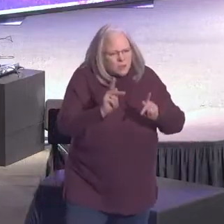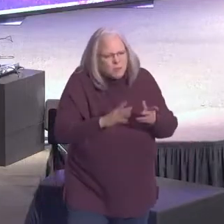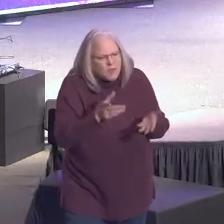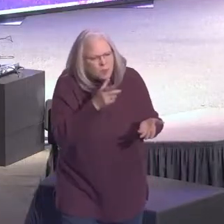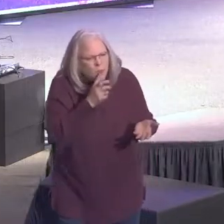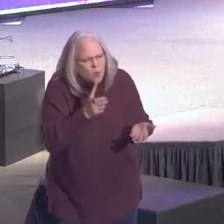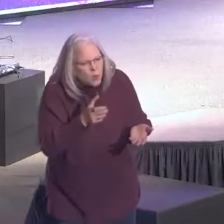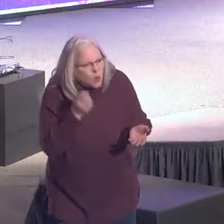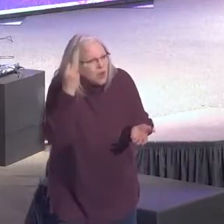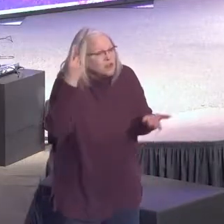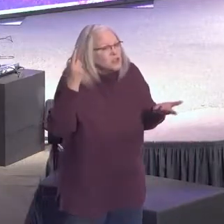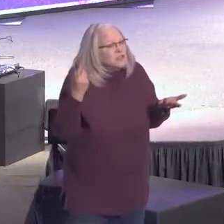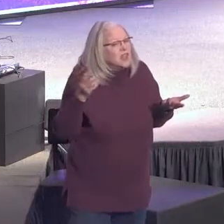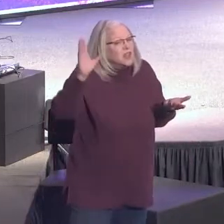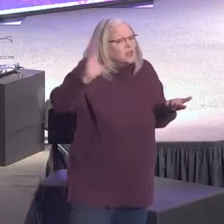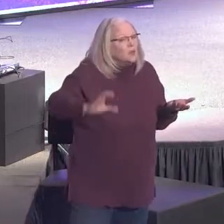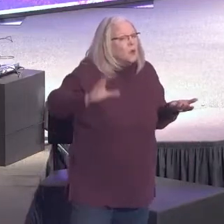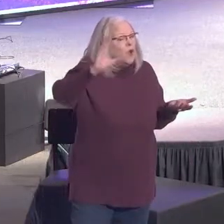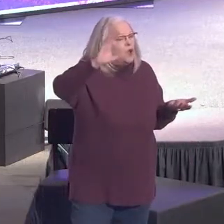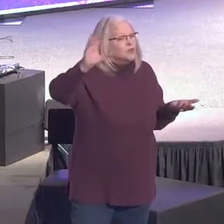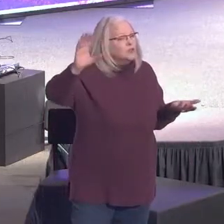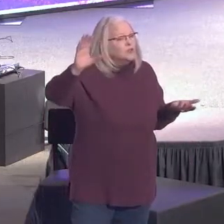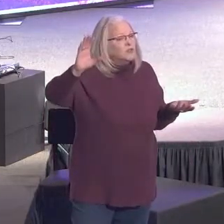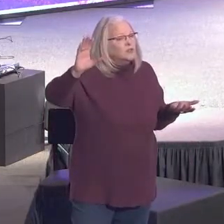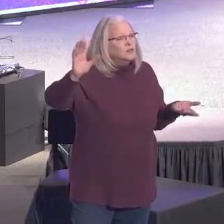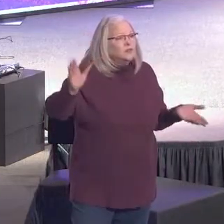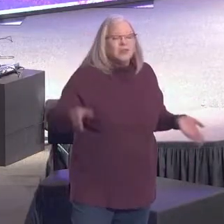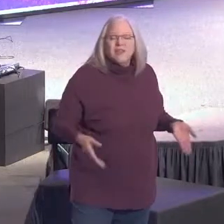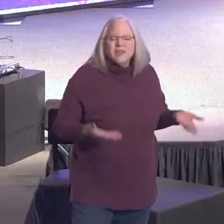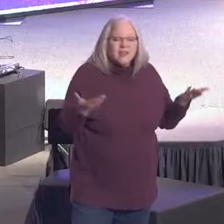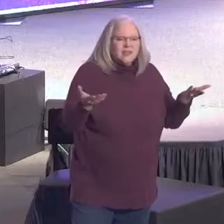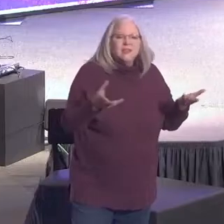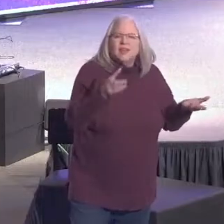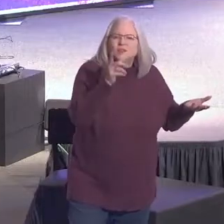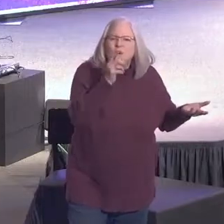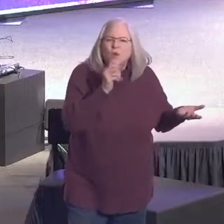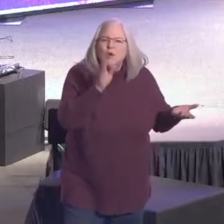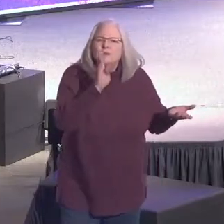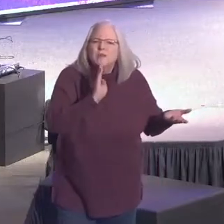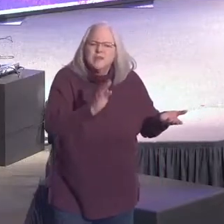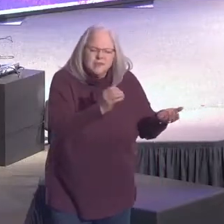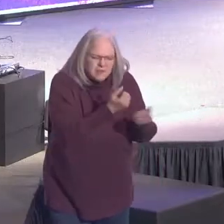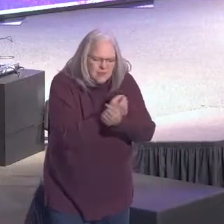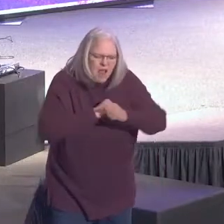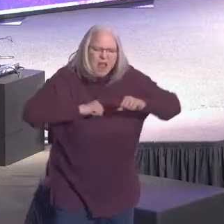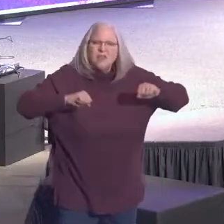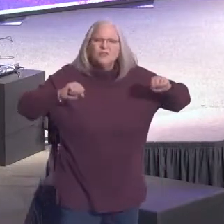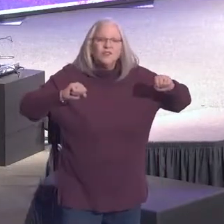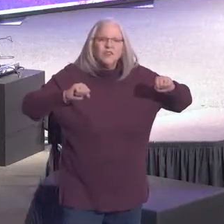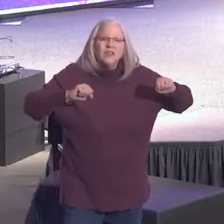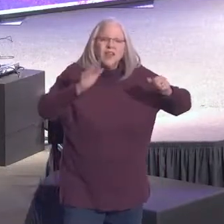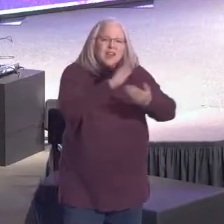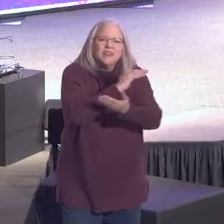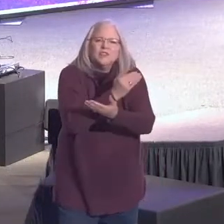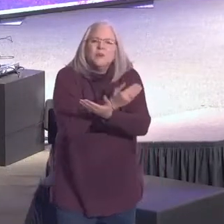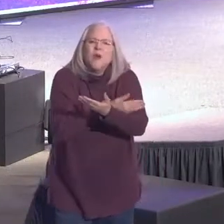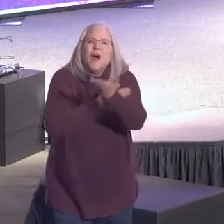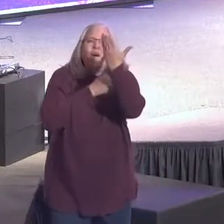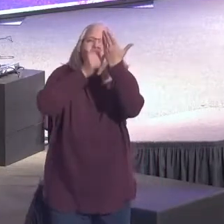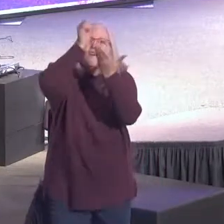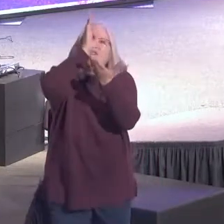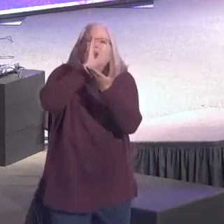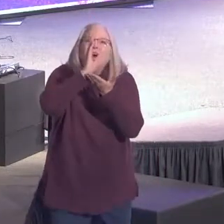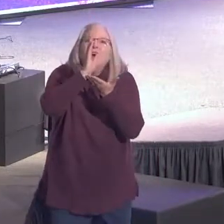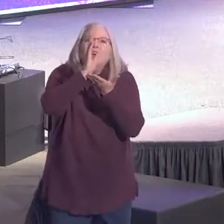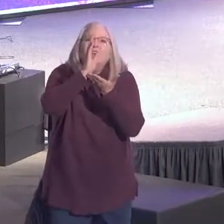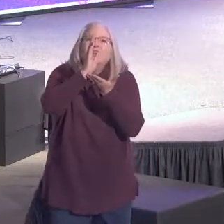who understand the cross, listen, he says, to those who are being saved, it is the power of God.